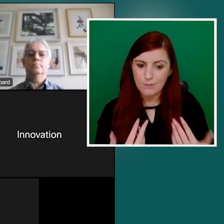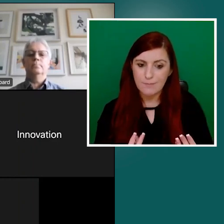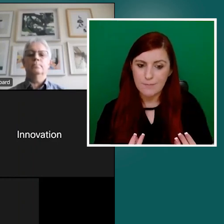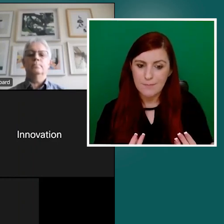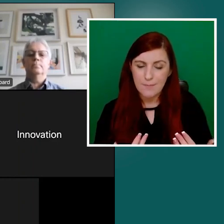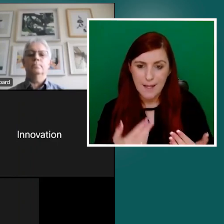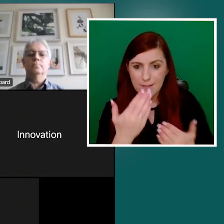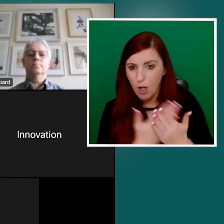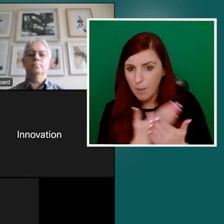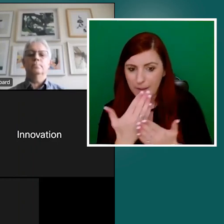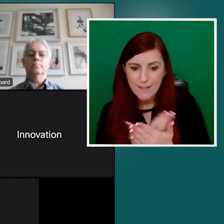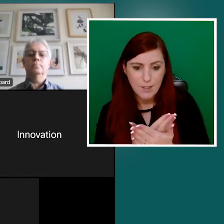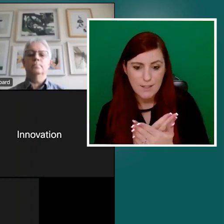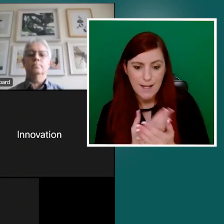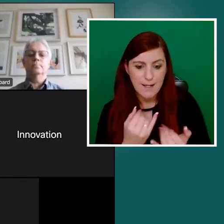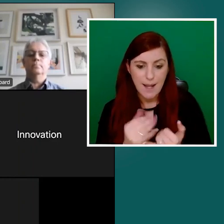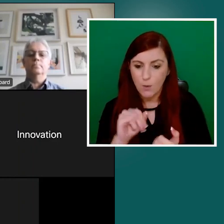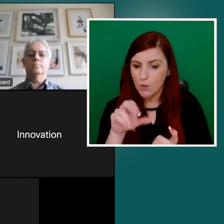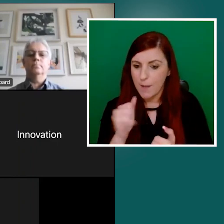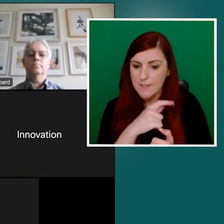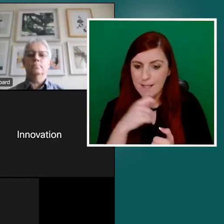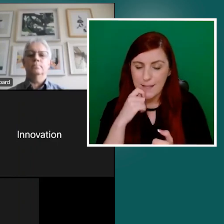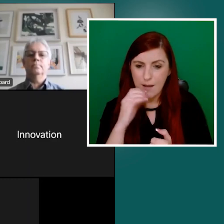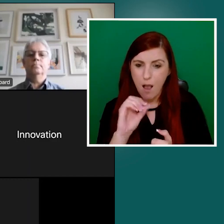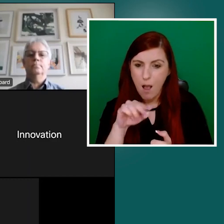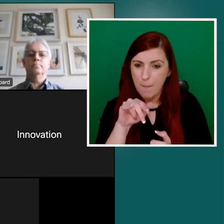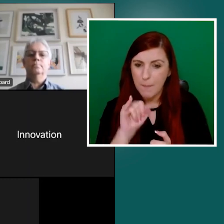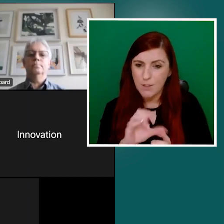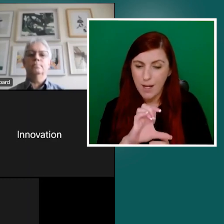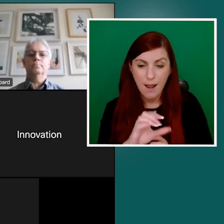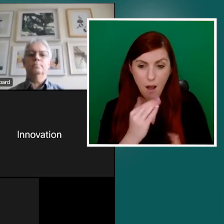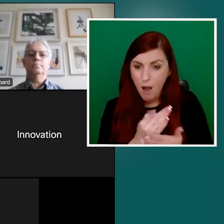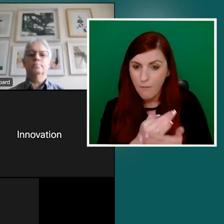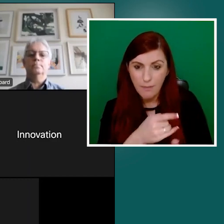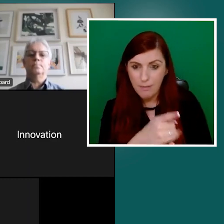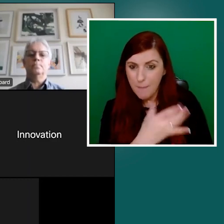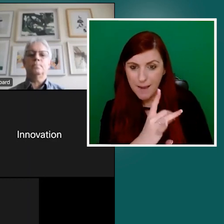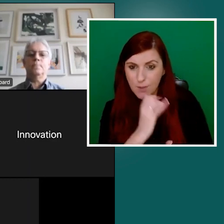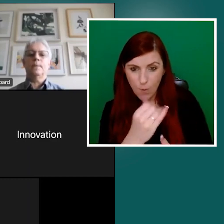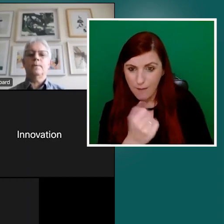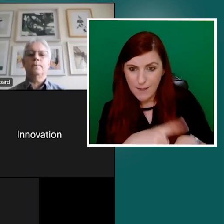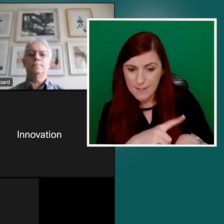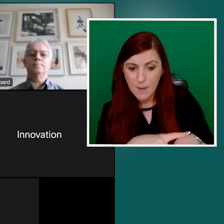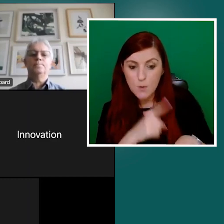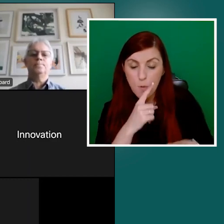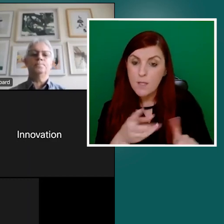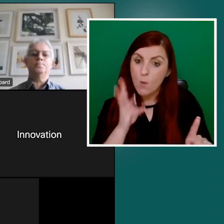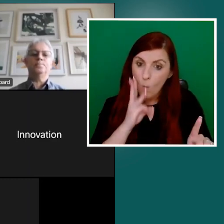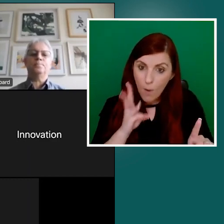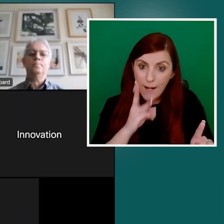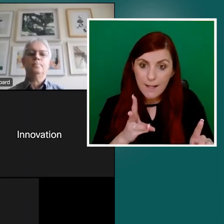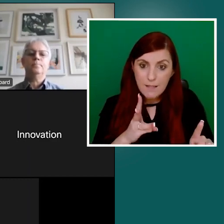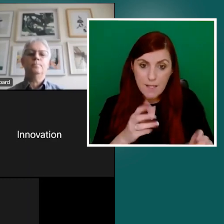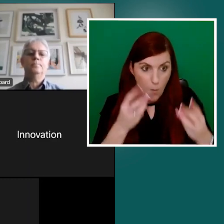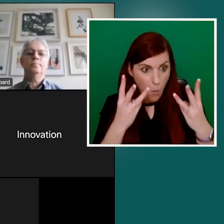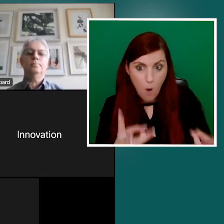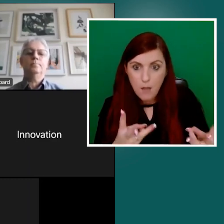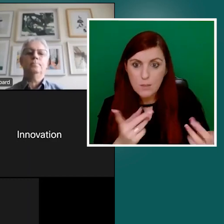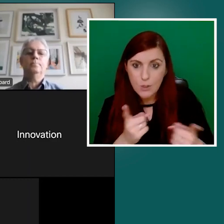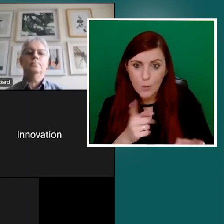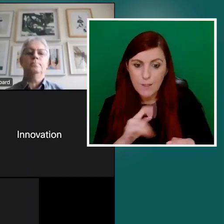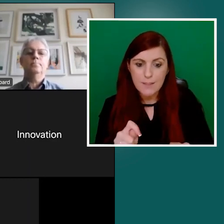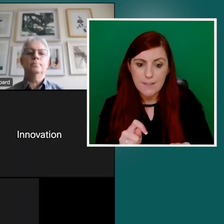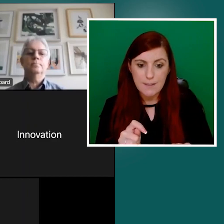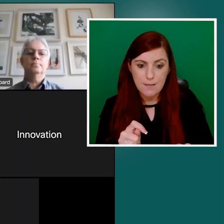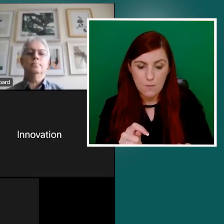said, omni channel, a lot of times they don't have that time. So there's a real willingness, particularly amongst the financial institutions that we've been engaging with to do that.